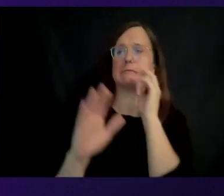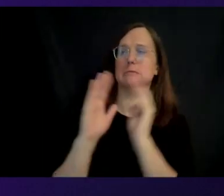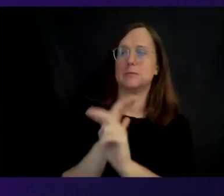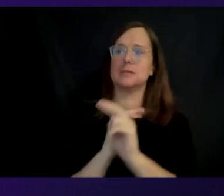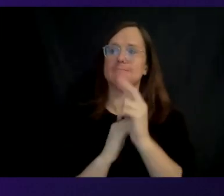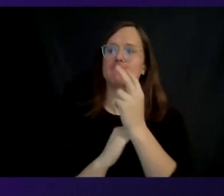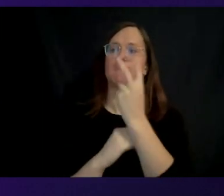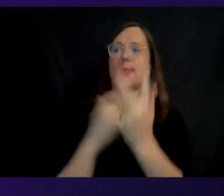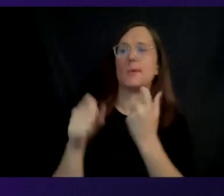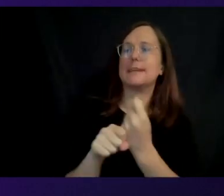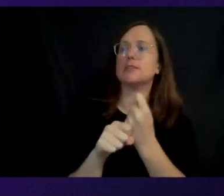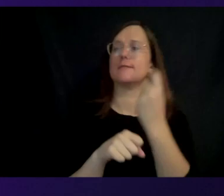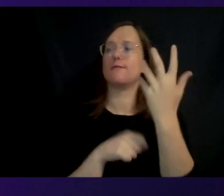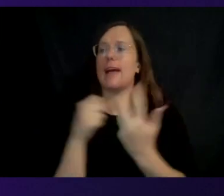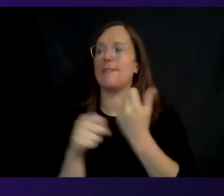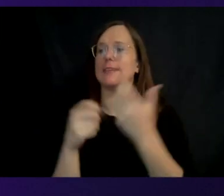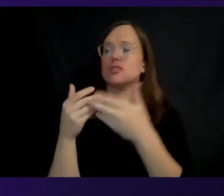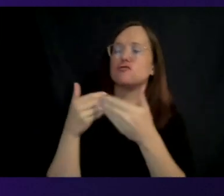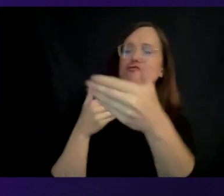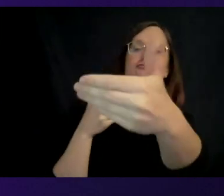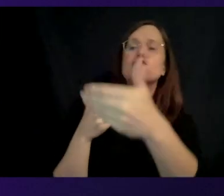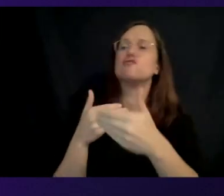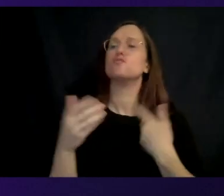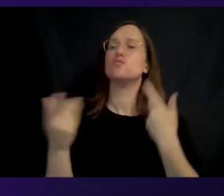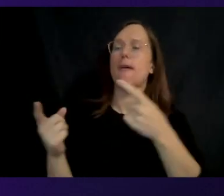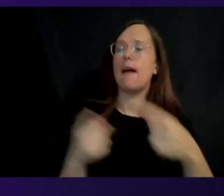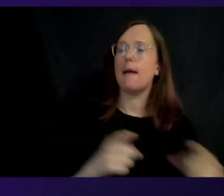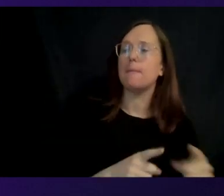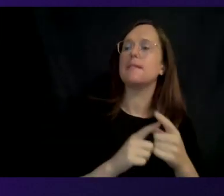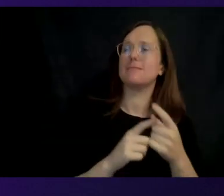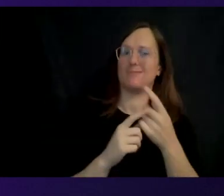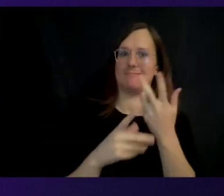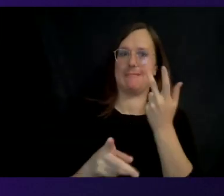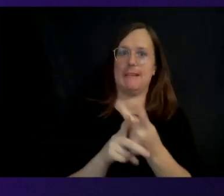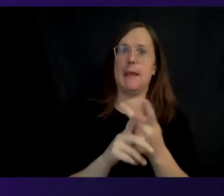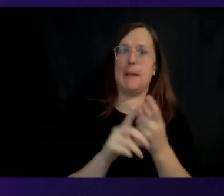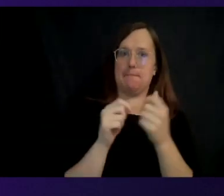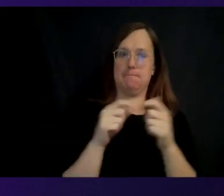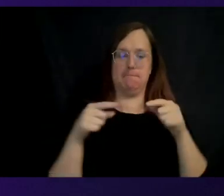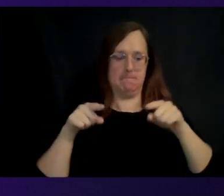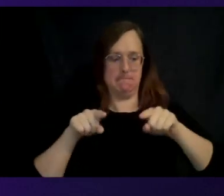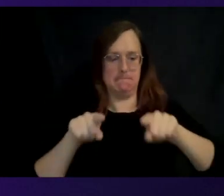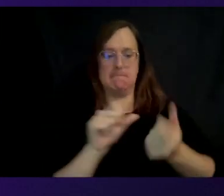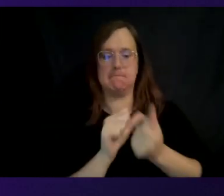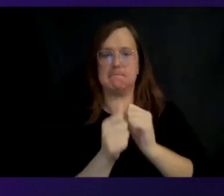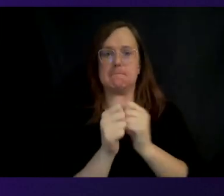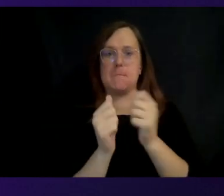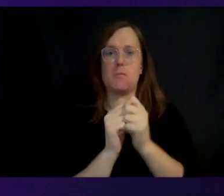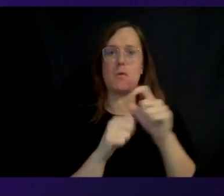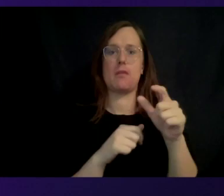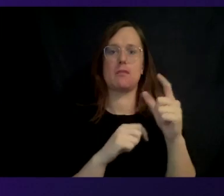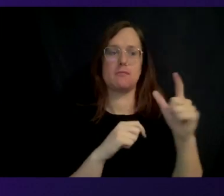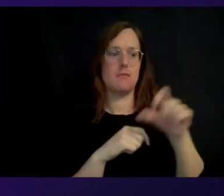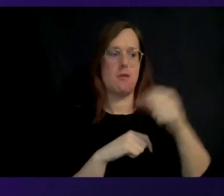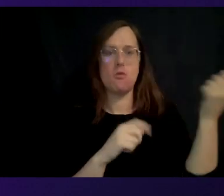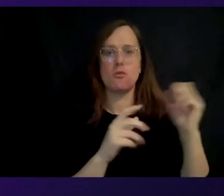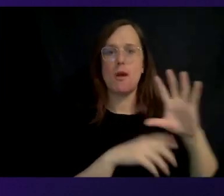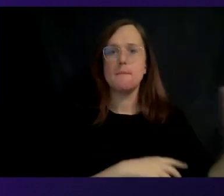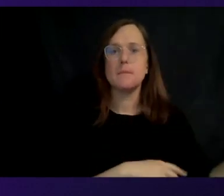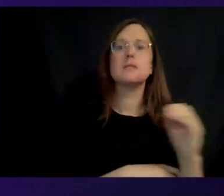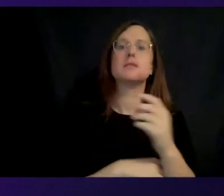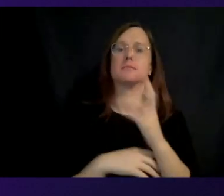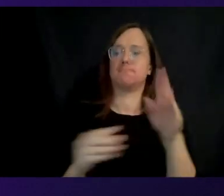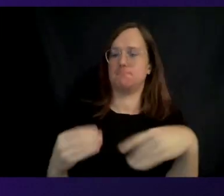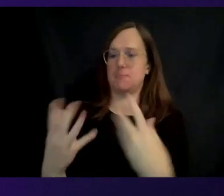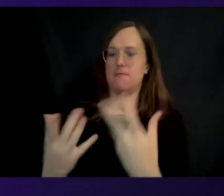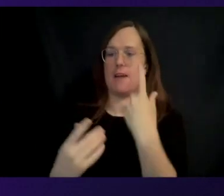in order to stay paced with the industry and, most importantly, with our customers. And as you know, the development cycle for chips can be, you